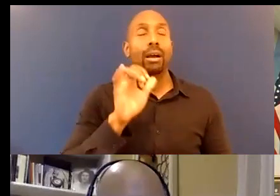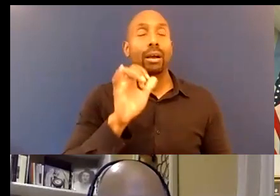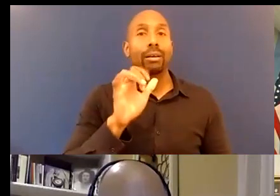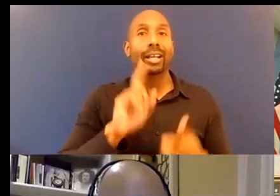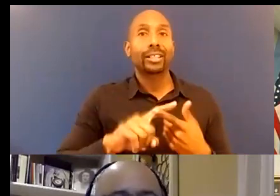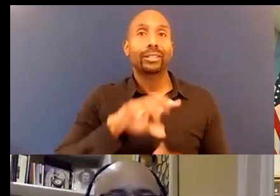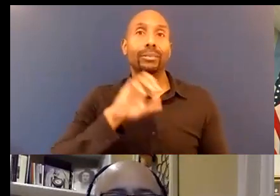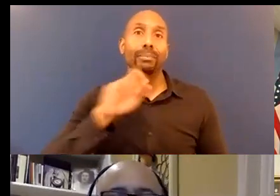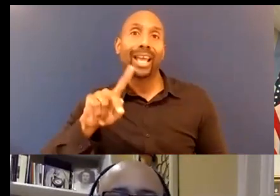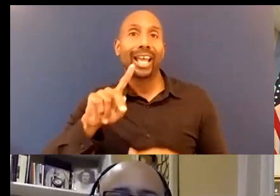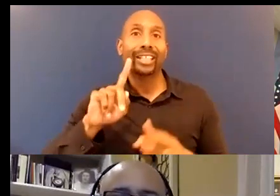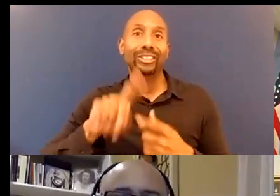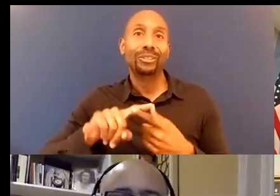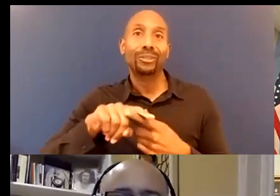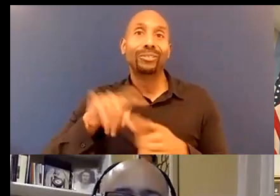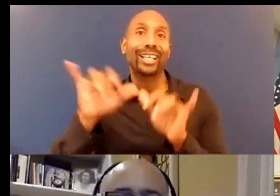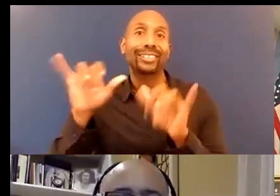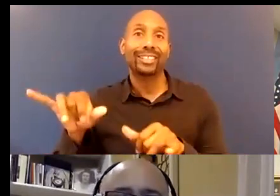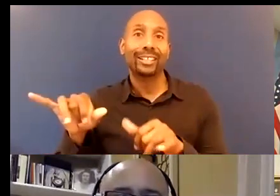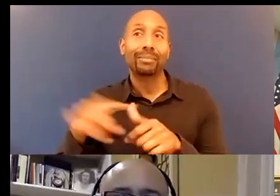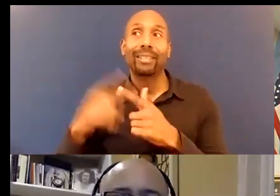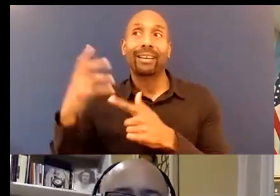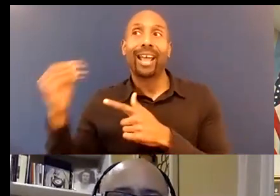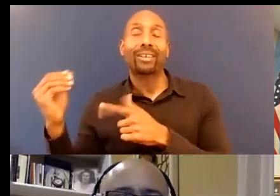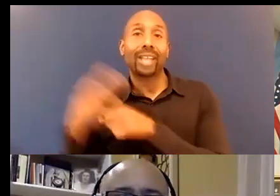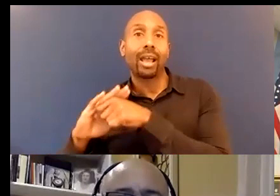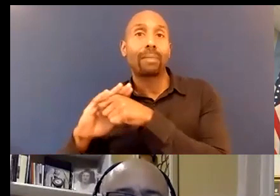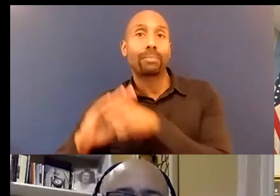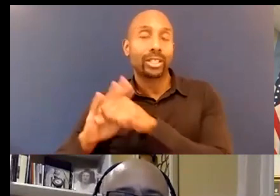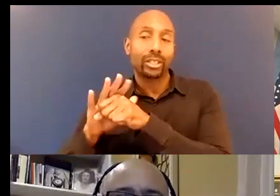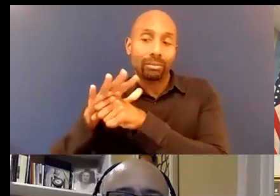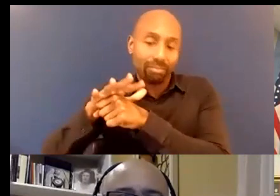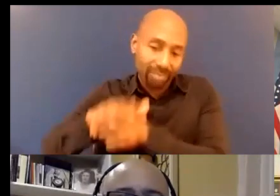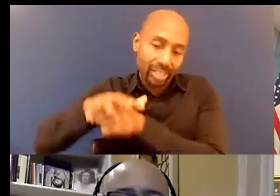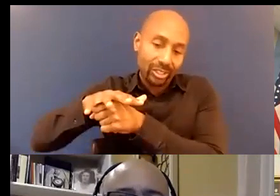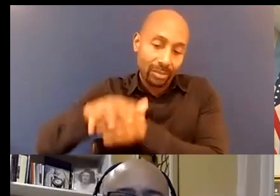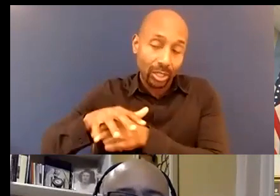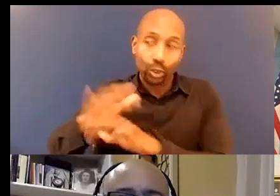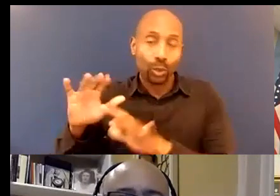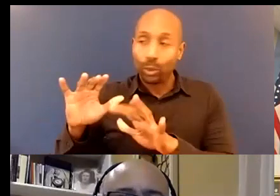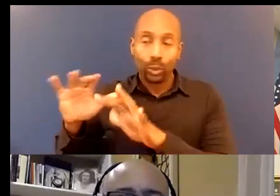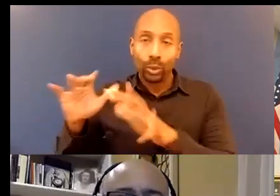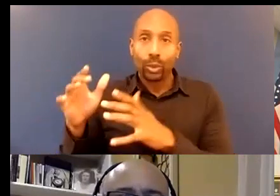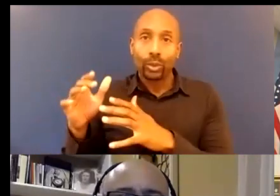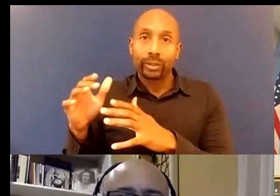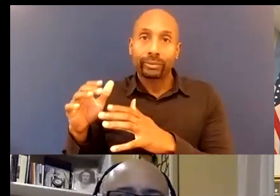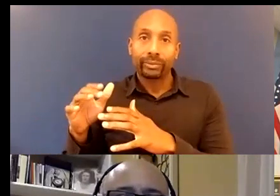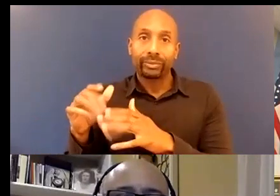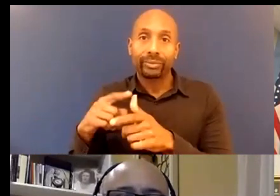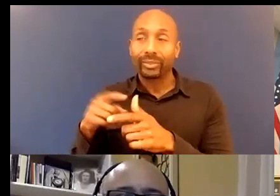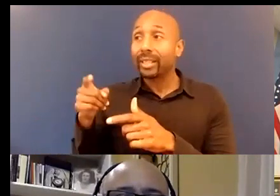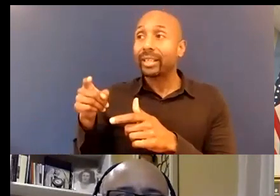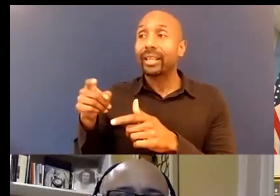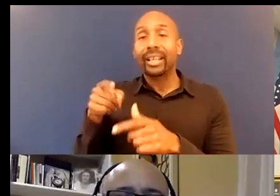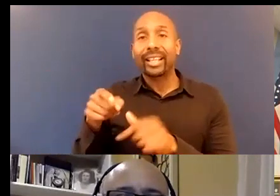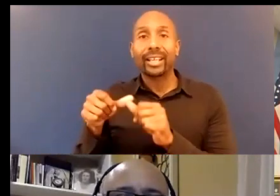and have that pressure from outside to continue to treat people in an unfair way